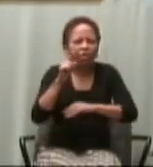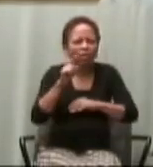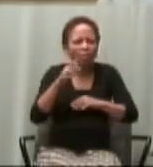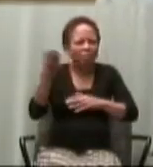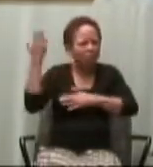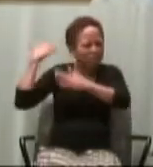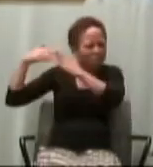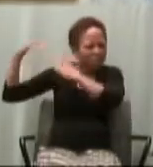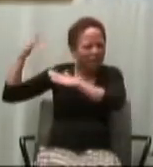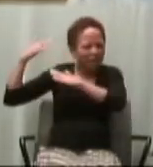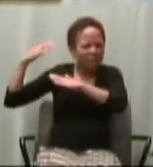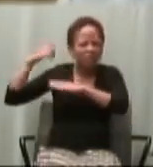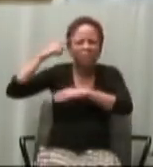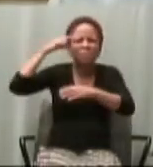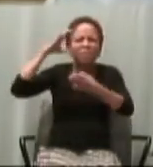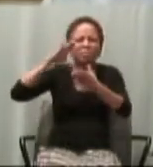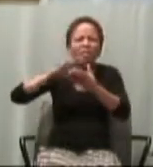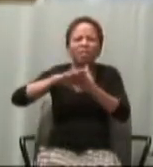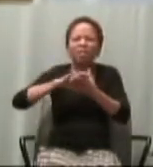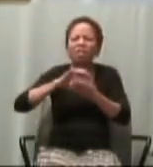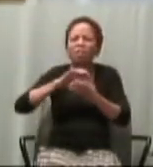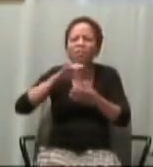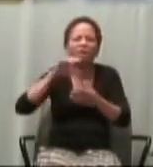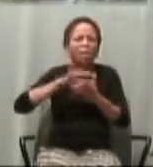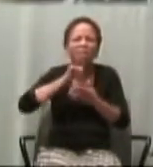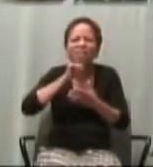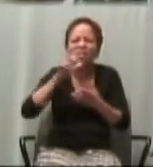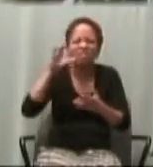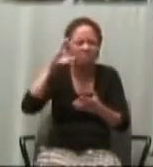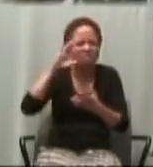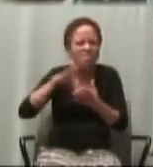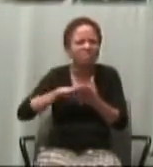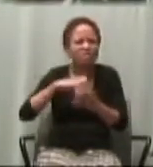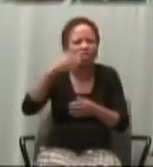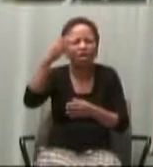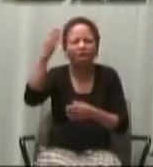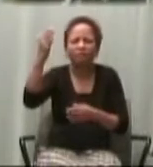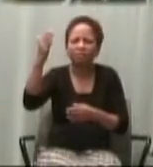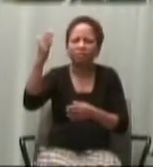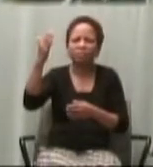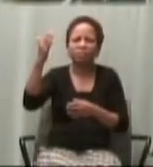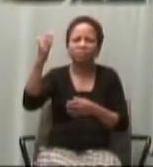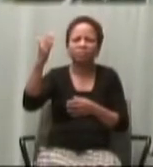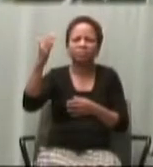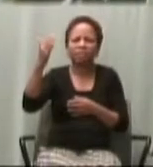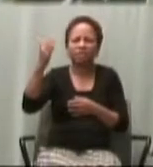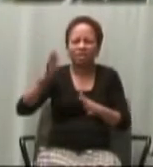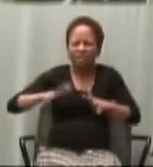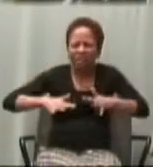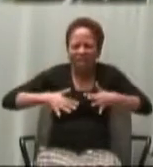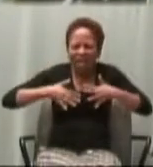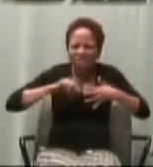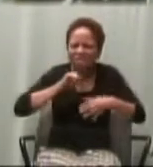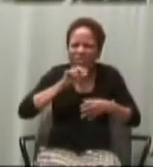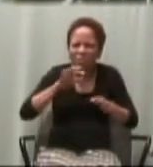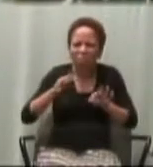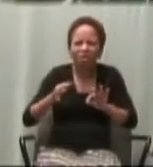God but also to value the lives that God has blessed us with. That someone can look at another